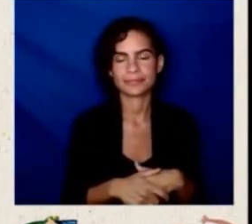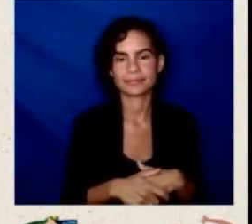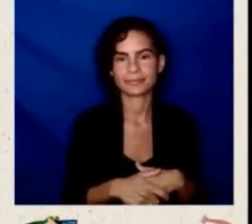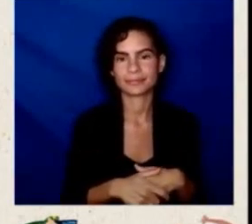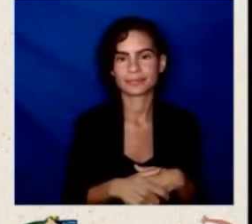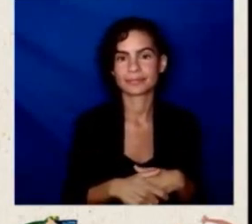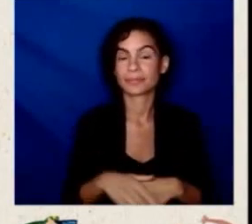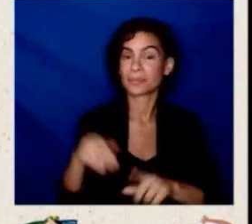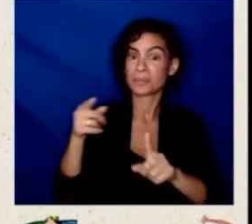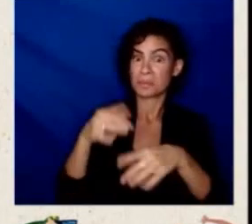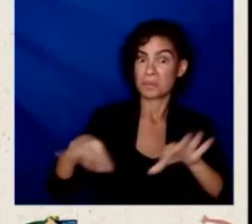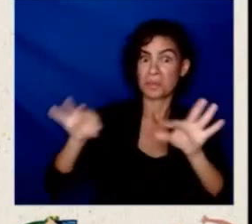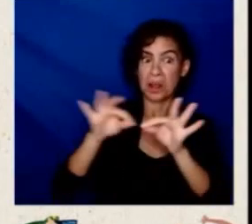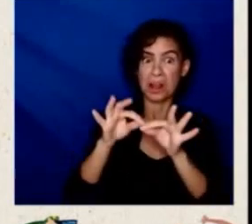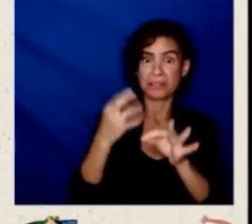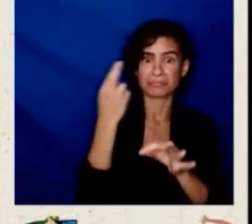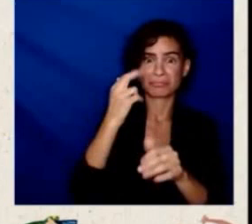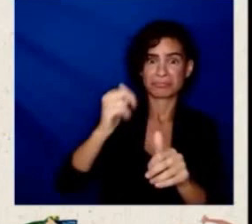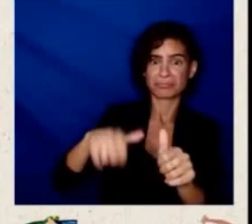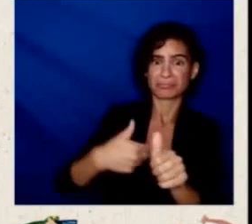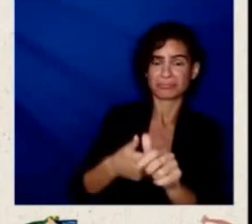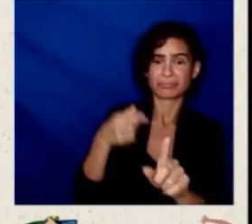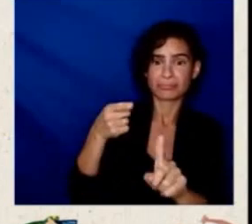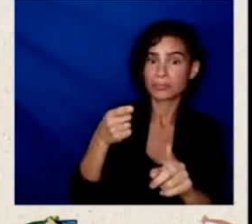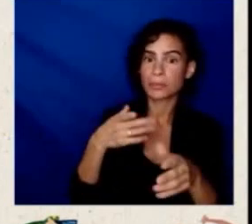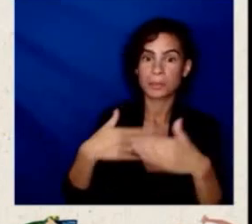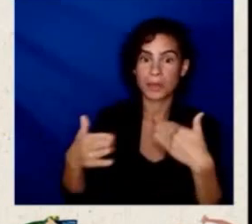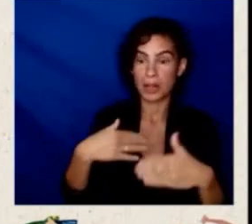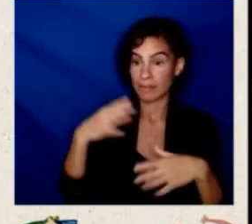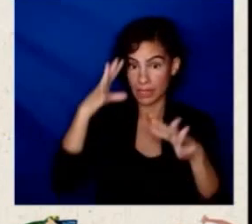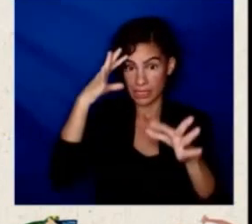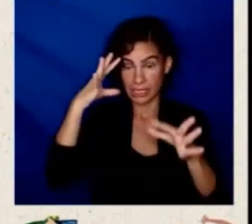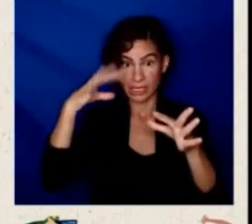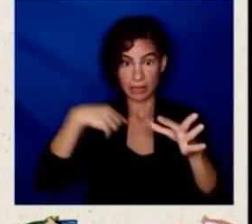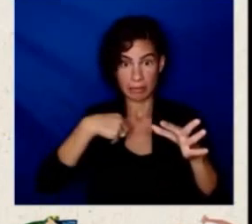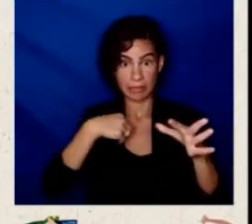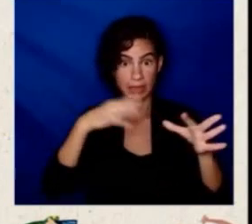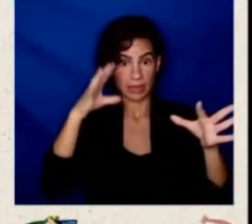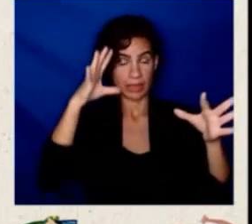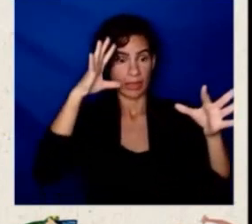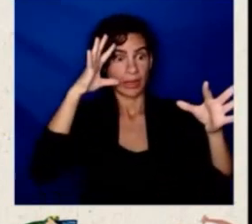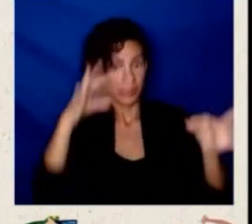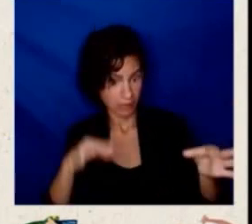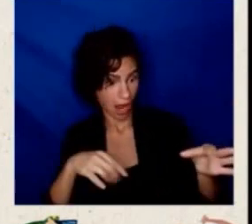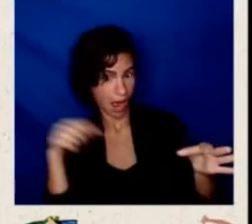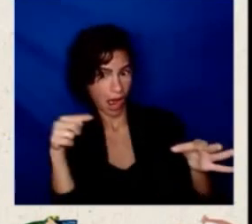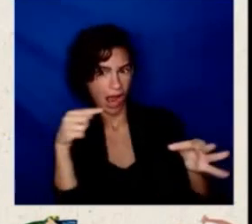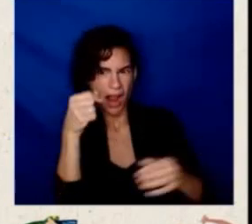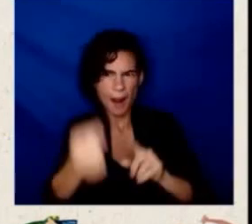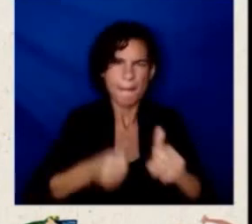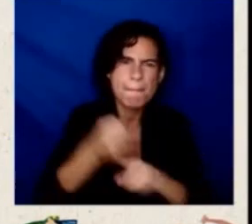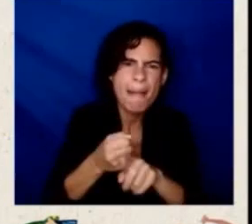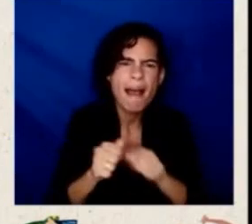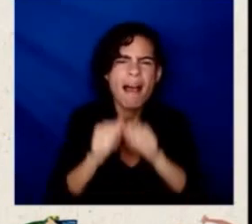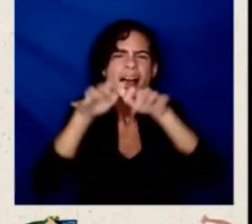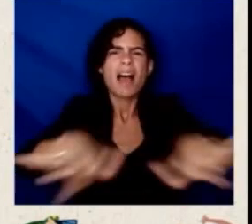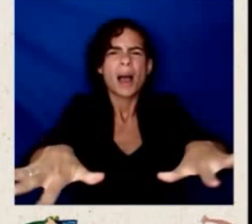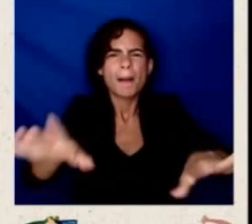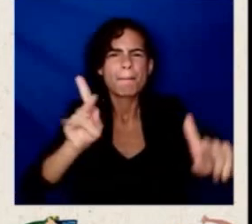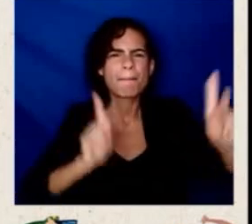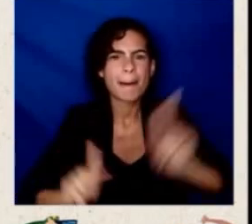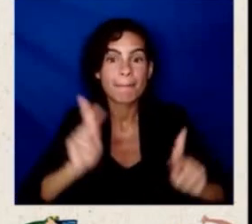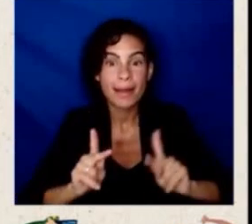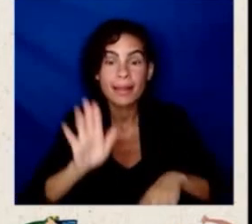choice that we made will set the course for the country for a long time. There's not just one answer. And it's a